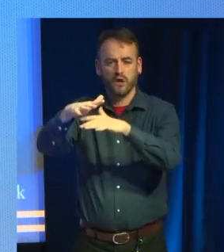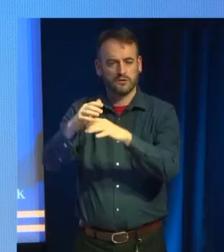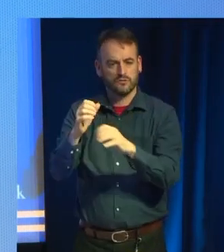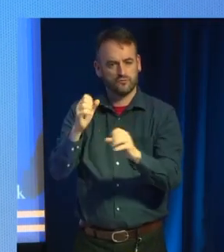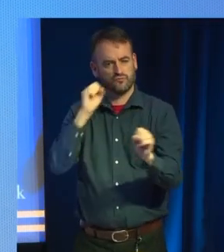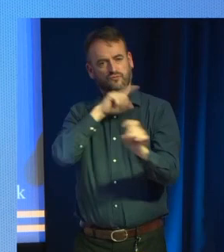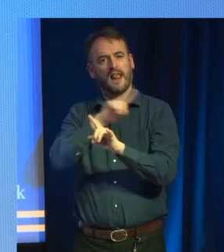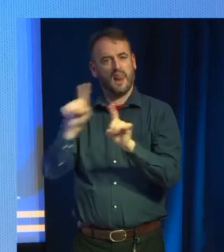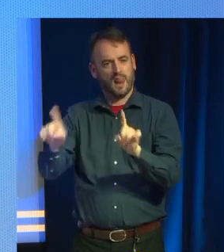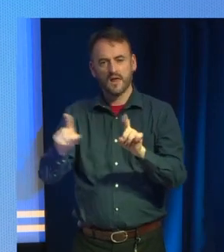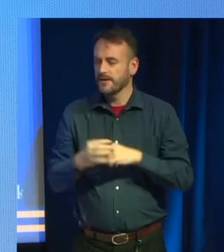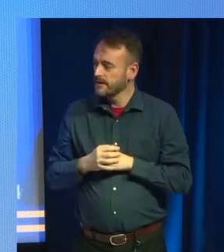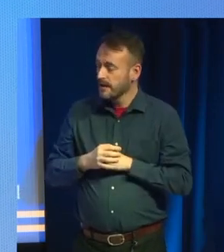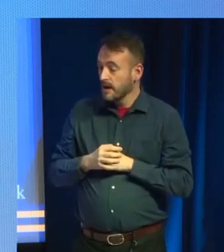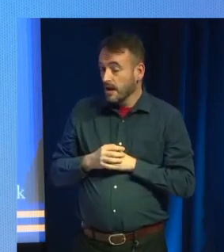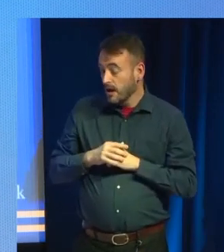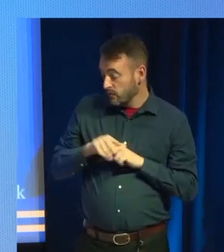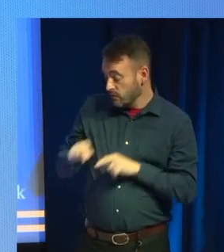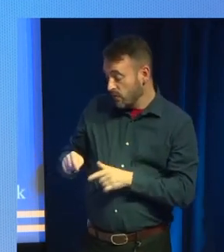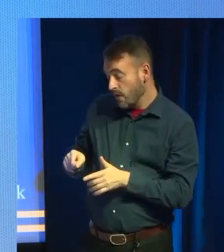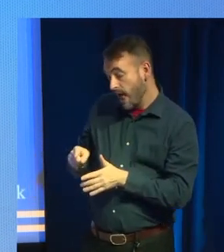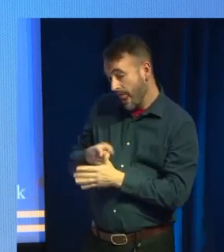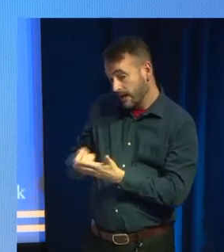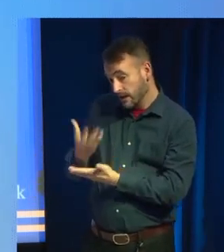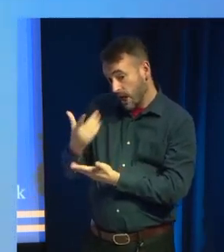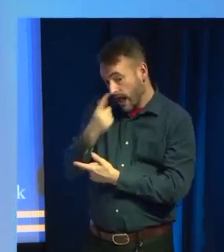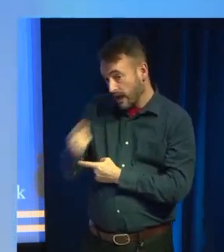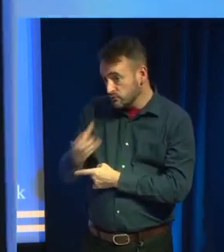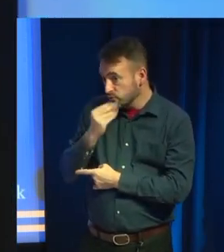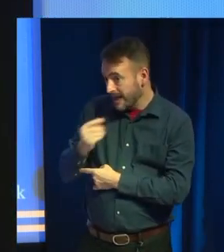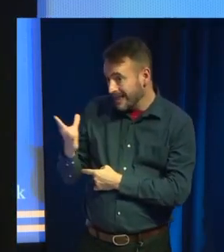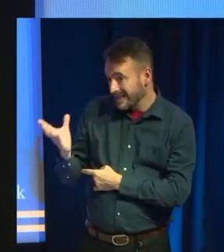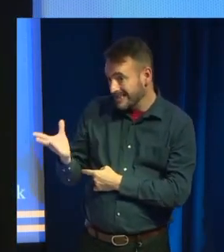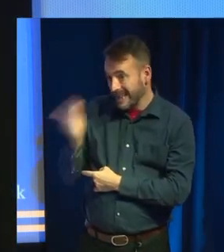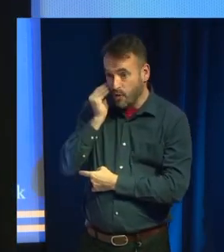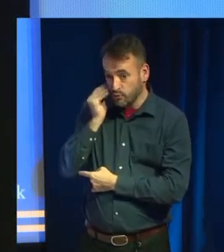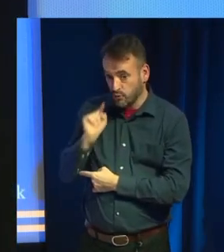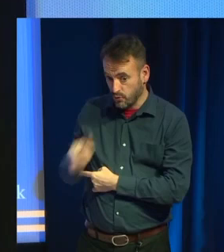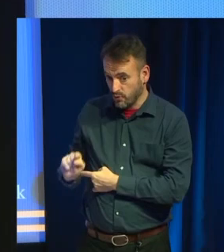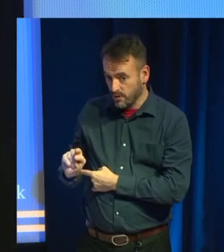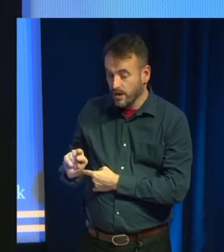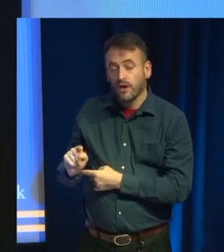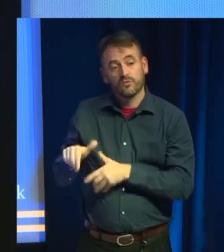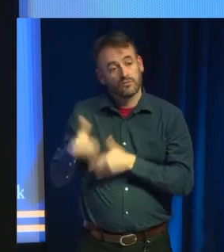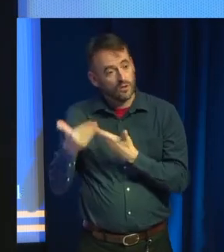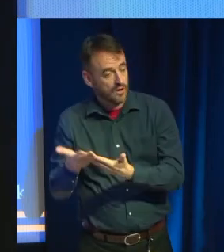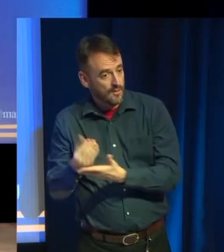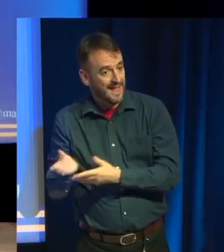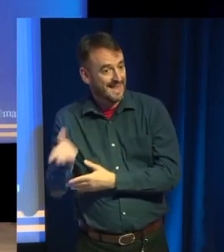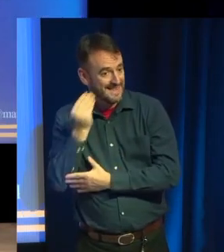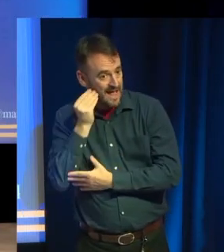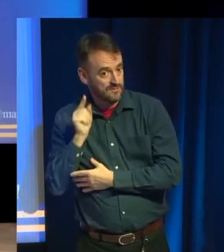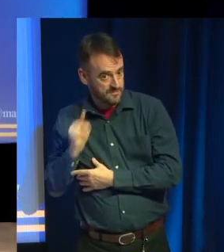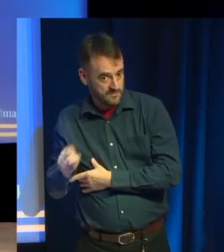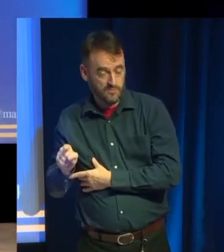voice, you can play sounds. So you can give it an arbitrary sound, which gives you more scope. So here are some sounds and some examples of things in use.